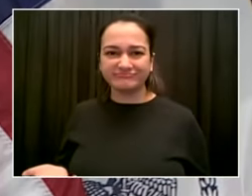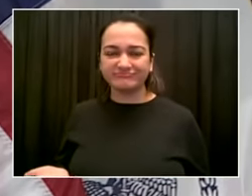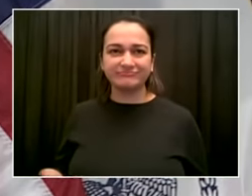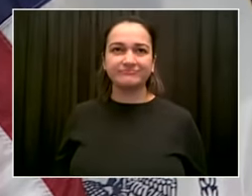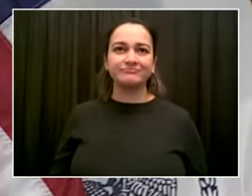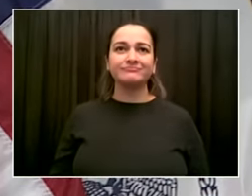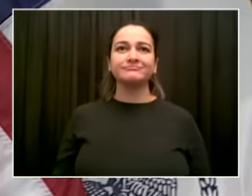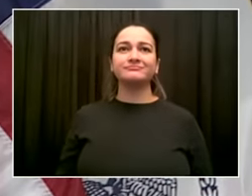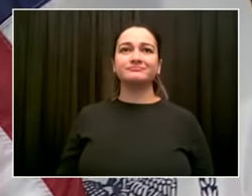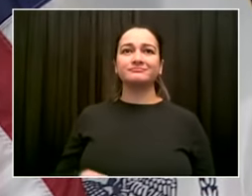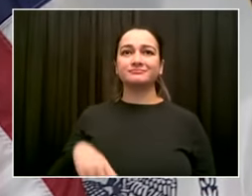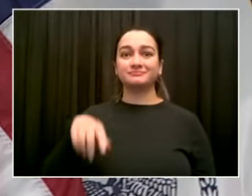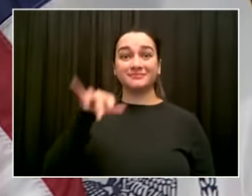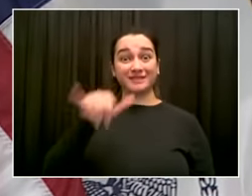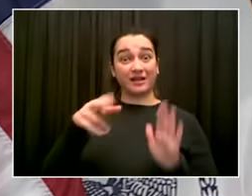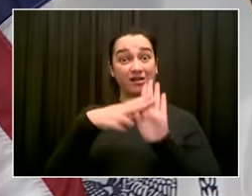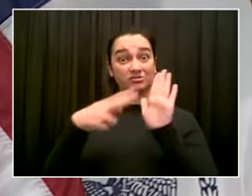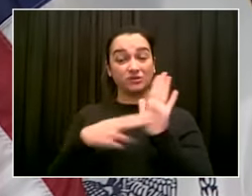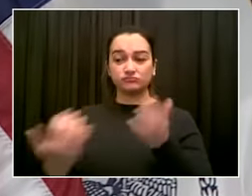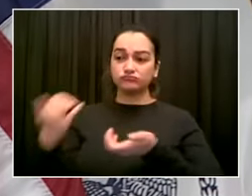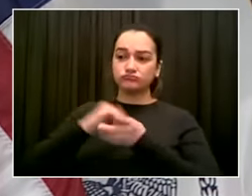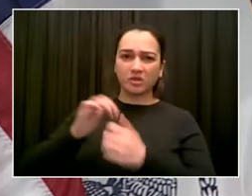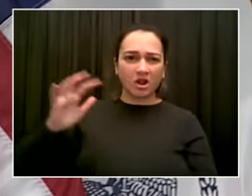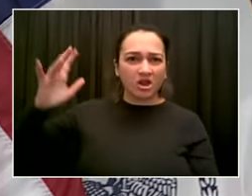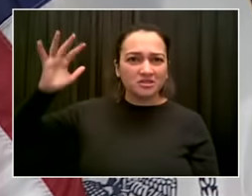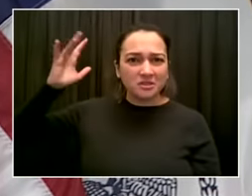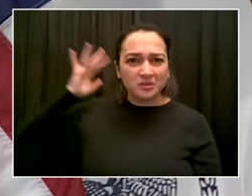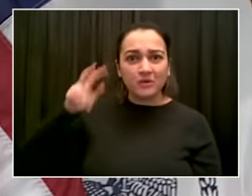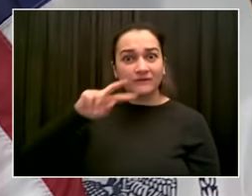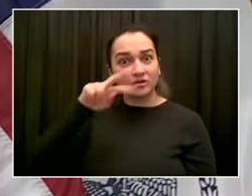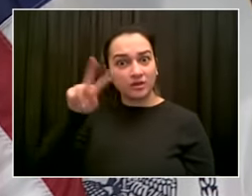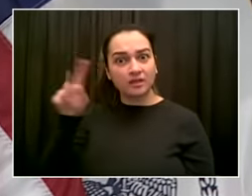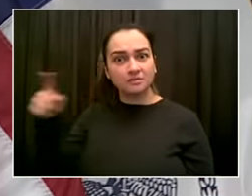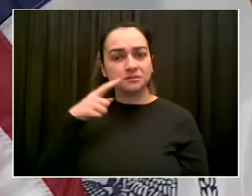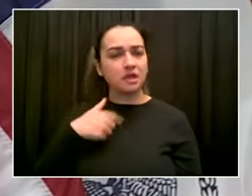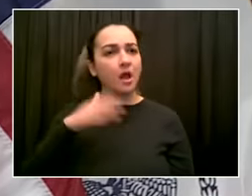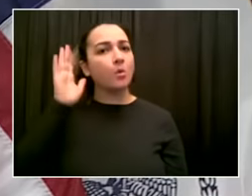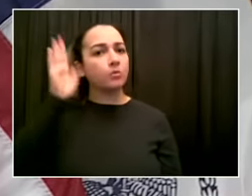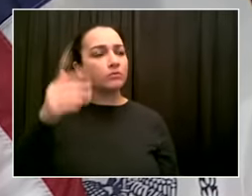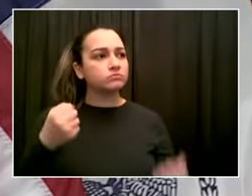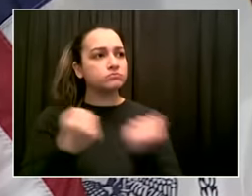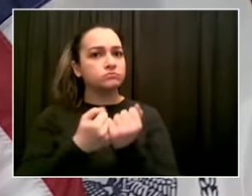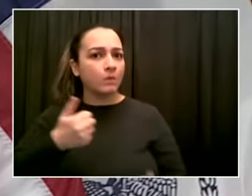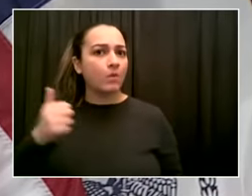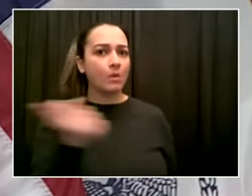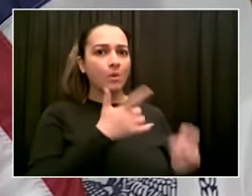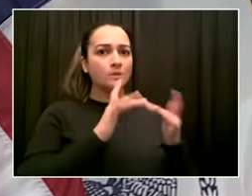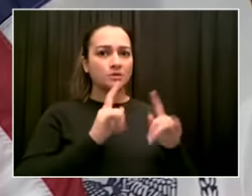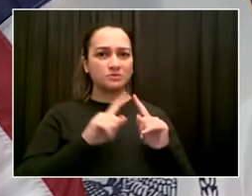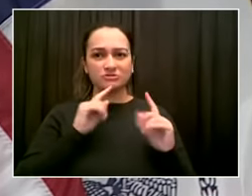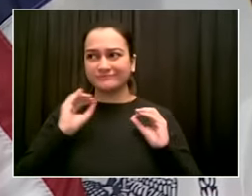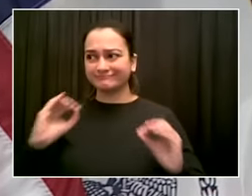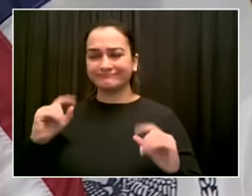of the, unfortunately, companies not doing the right thing for working people and for people of color and for outer borough